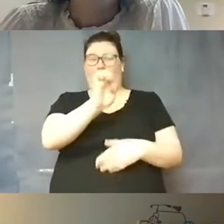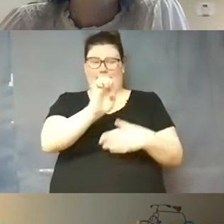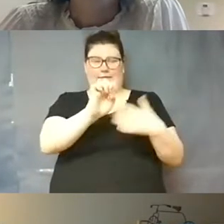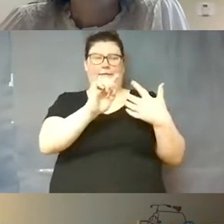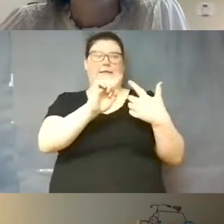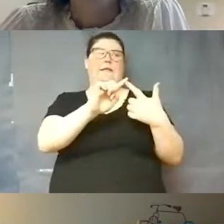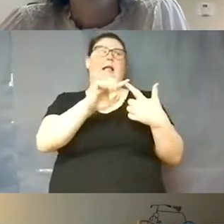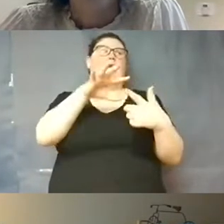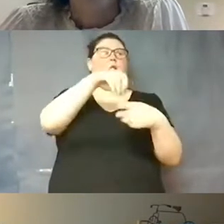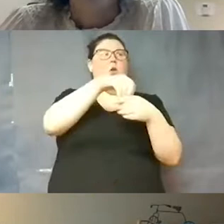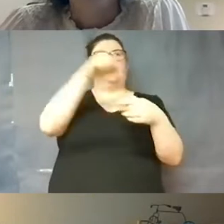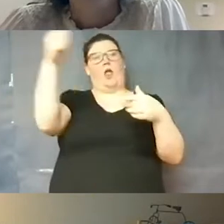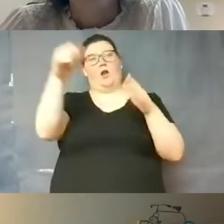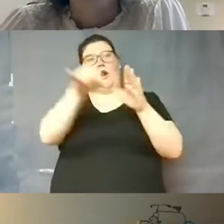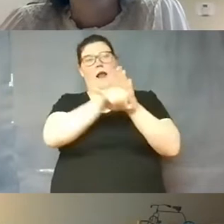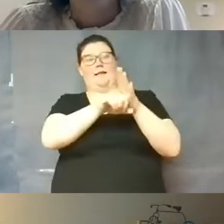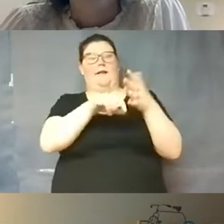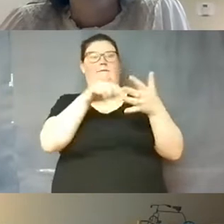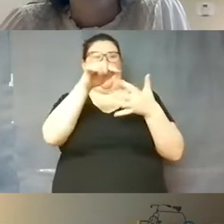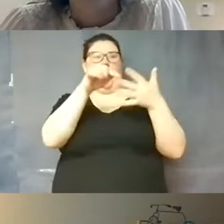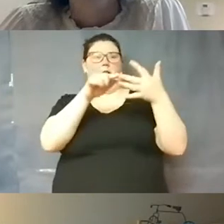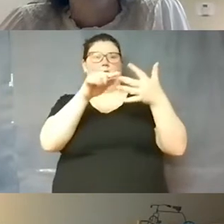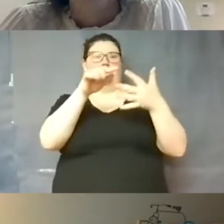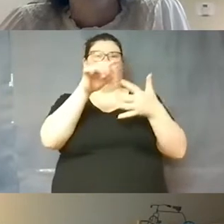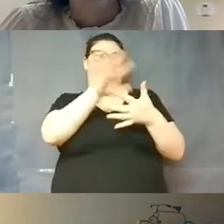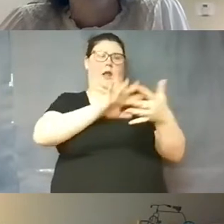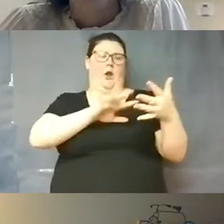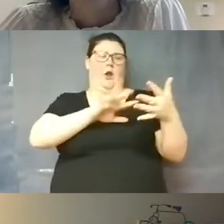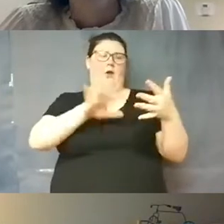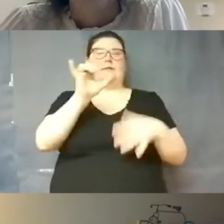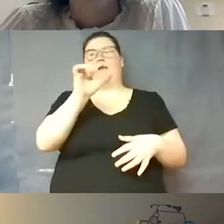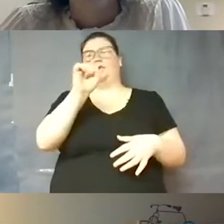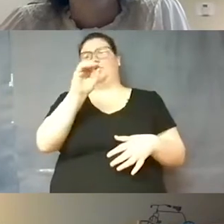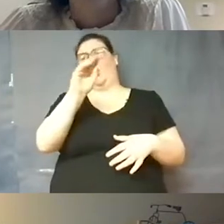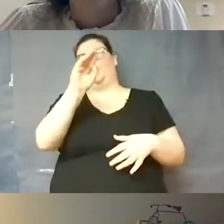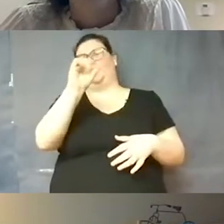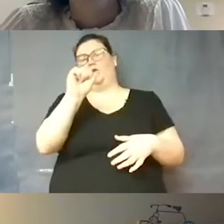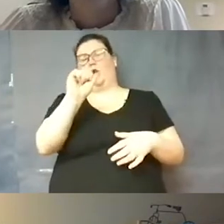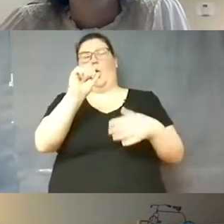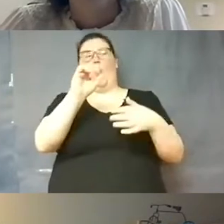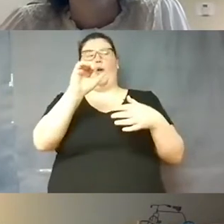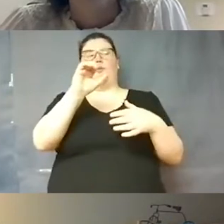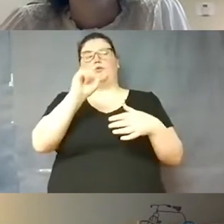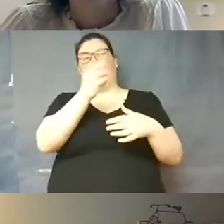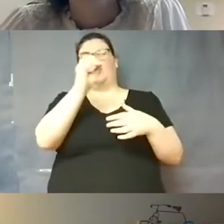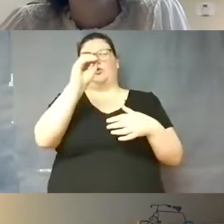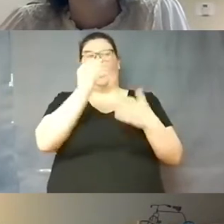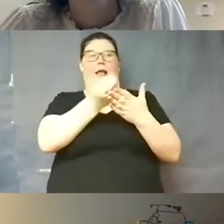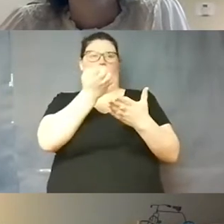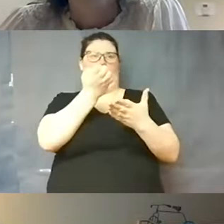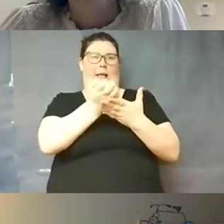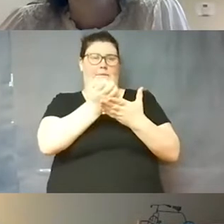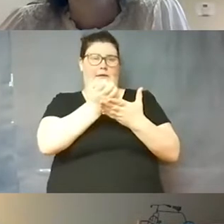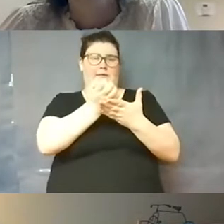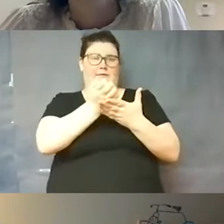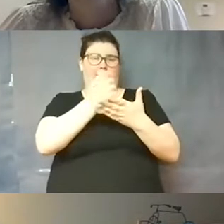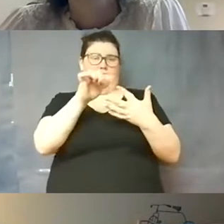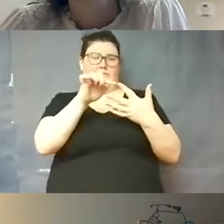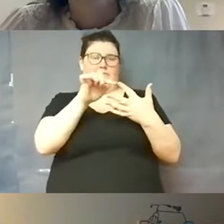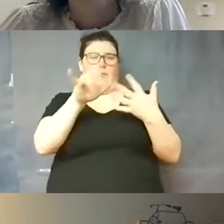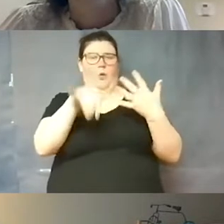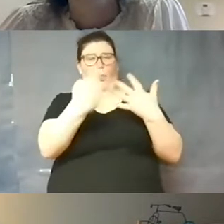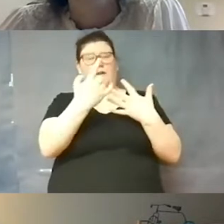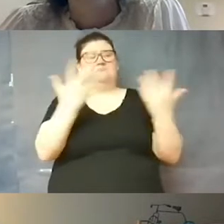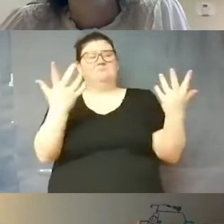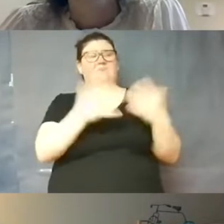other identifying um areas like i said socioeconomic becomes one of them um but really it's a it's a